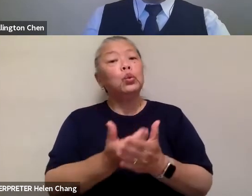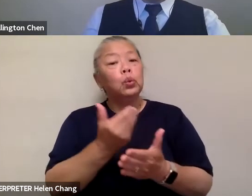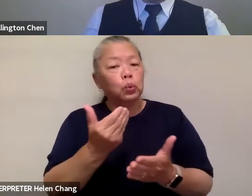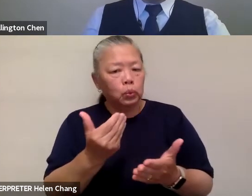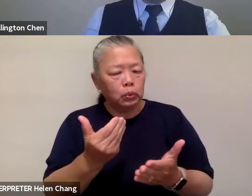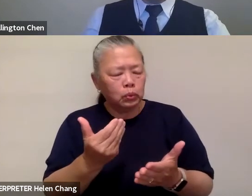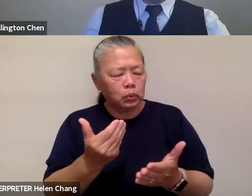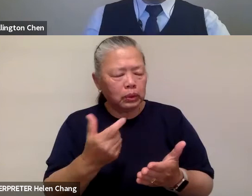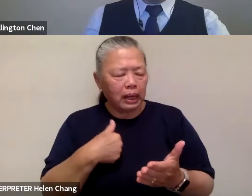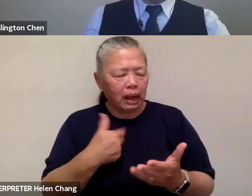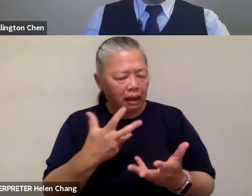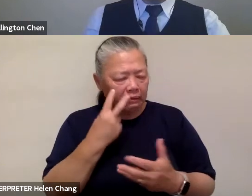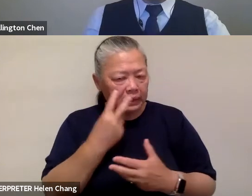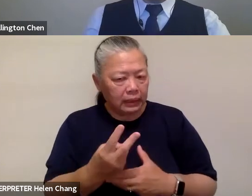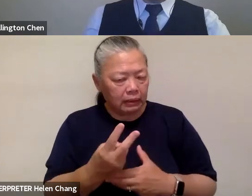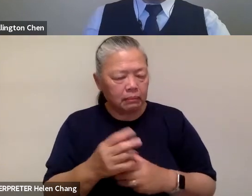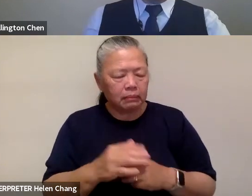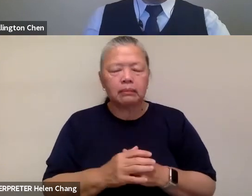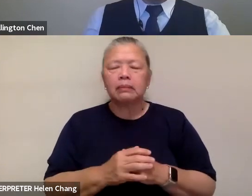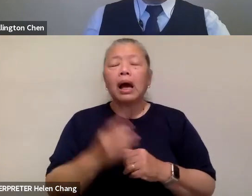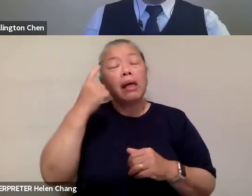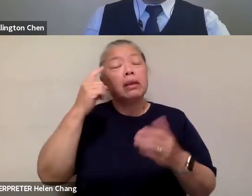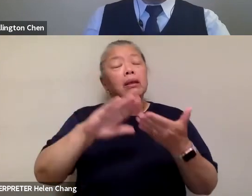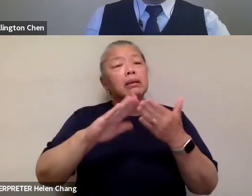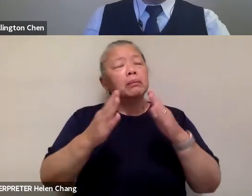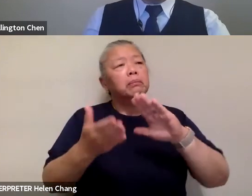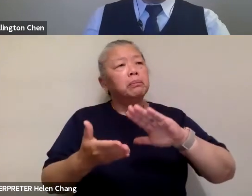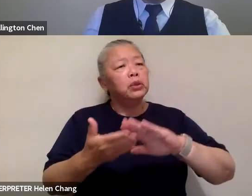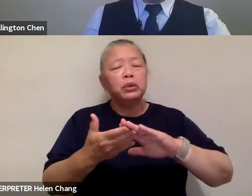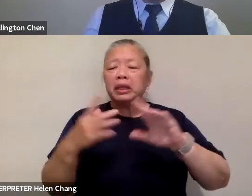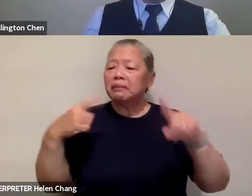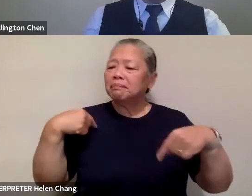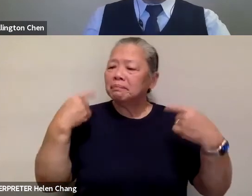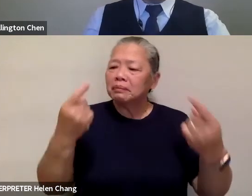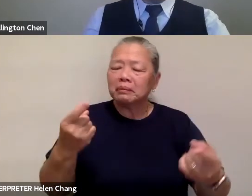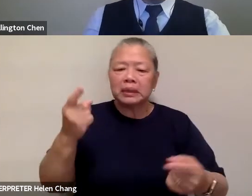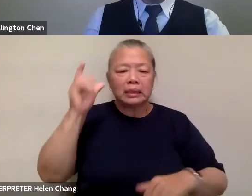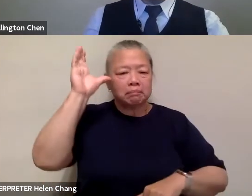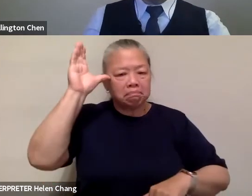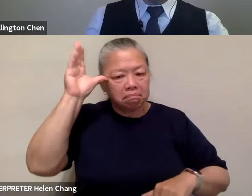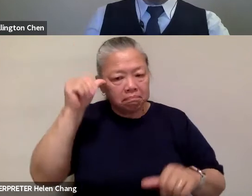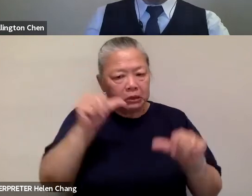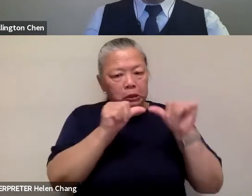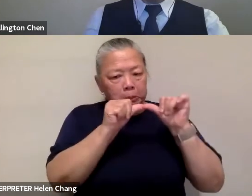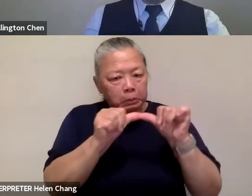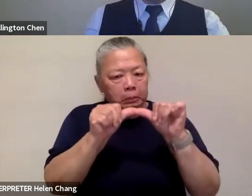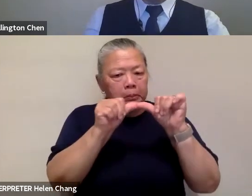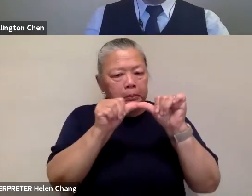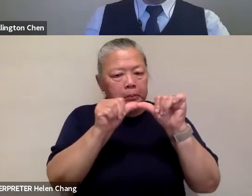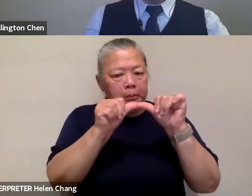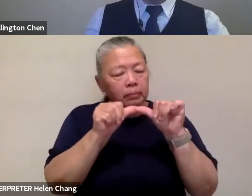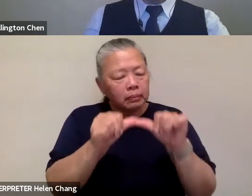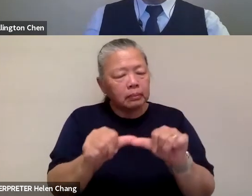a lot of persevering that that the community has gone through over the years, over the centuries. And but but but think